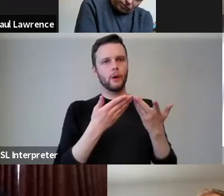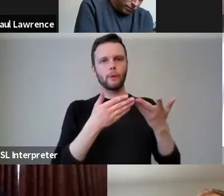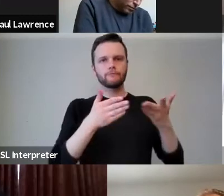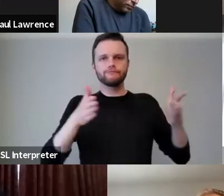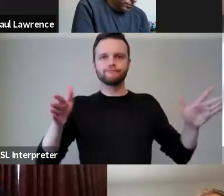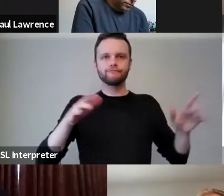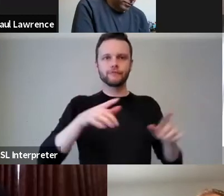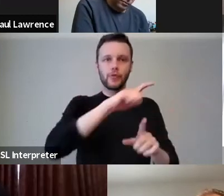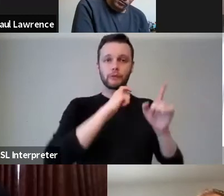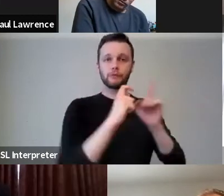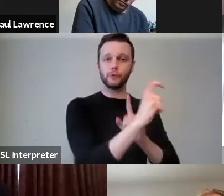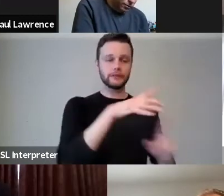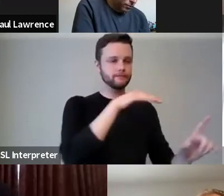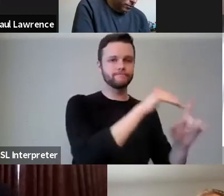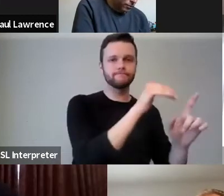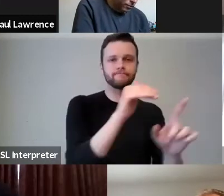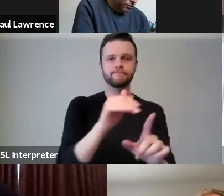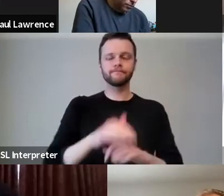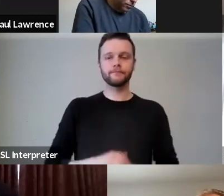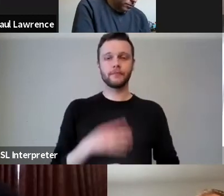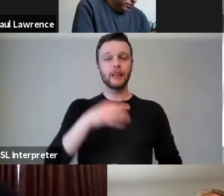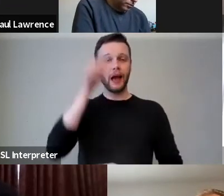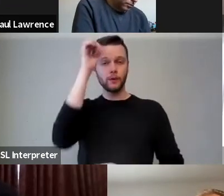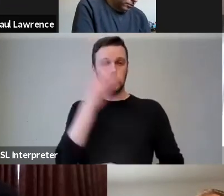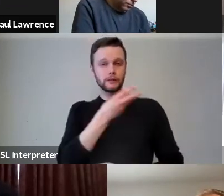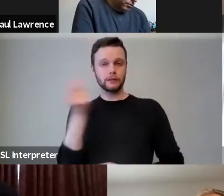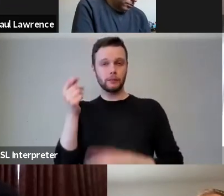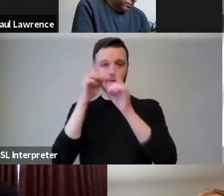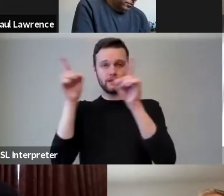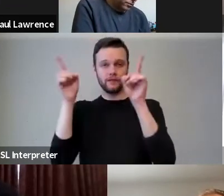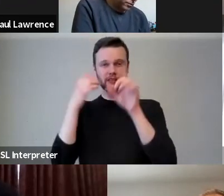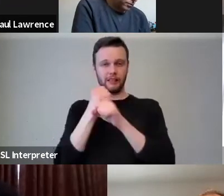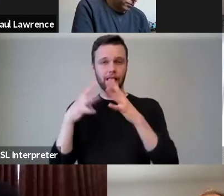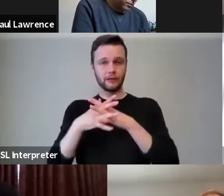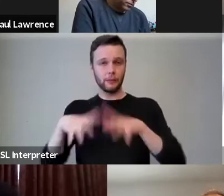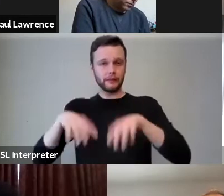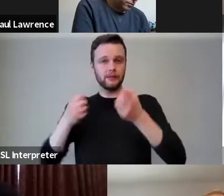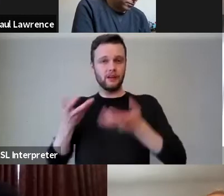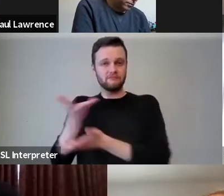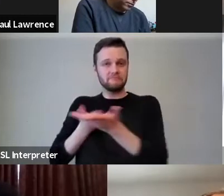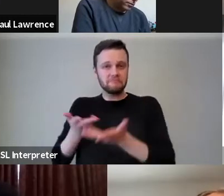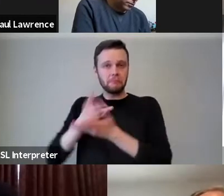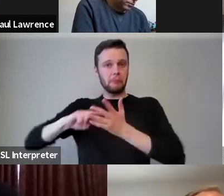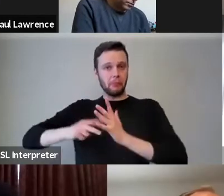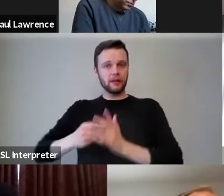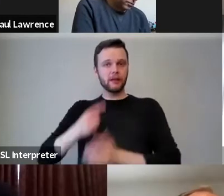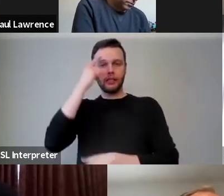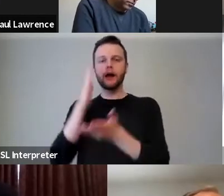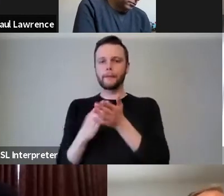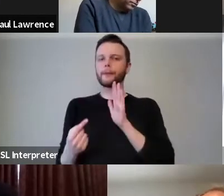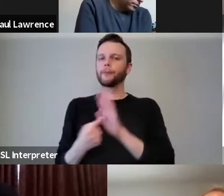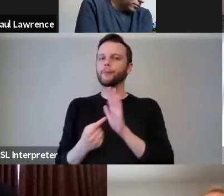local community. And I know already that in some universities in Glasgow we are having those discussions. I think that's a really important area